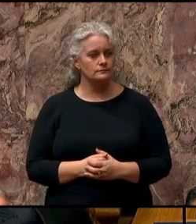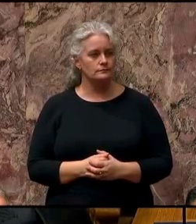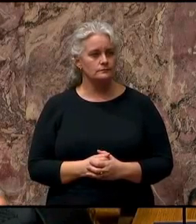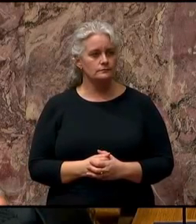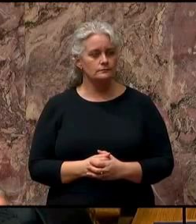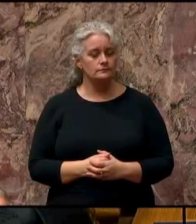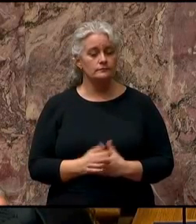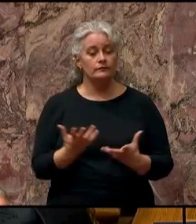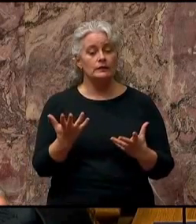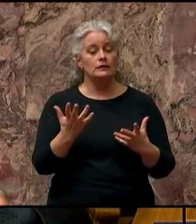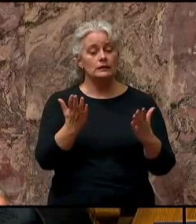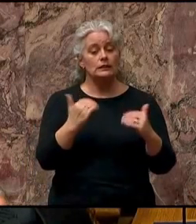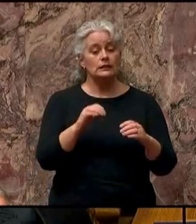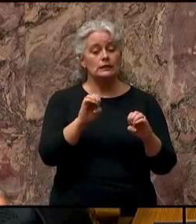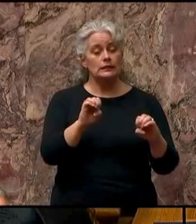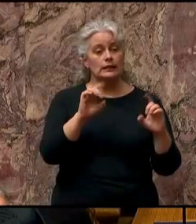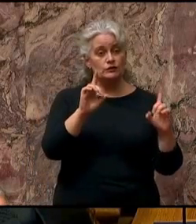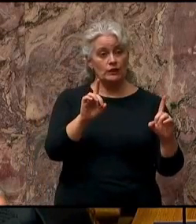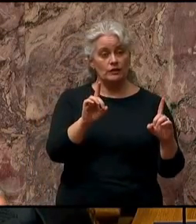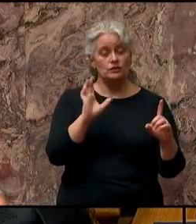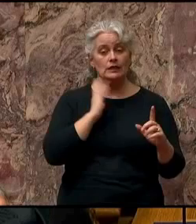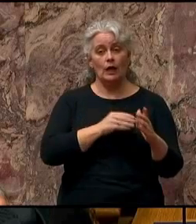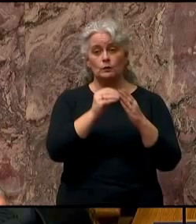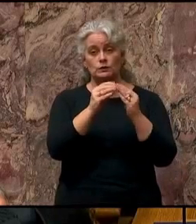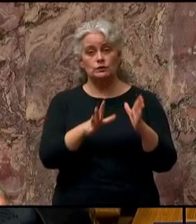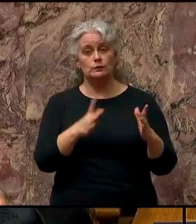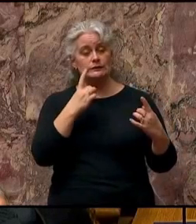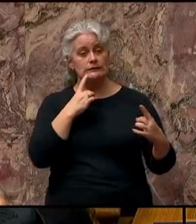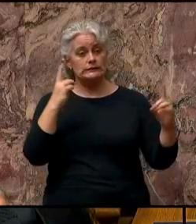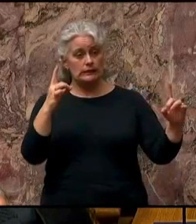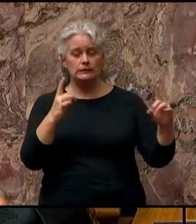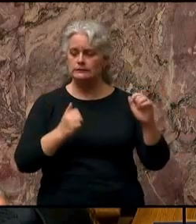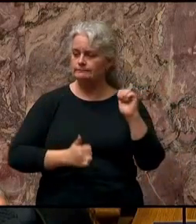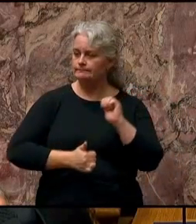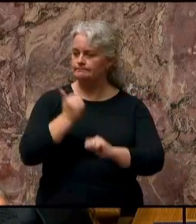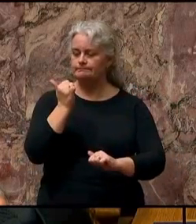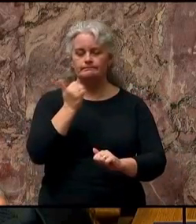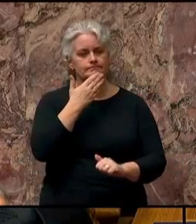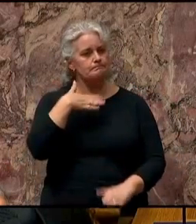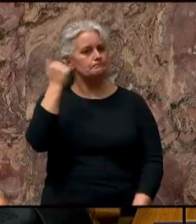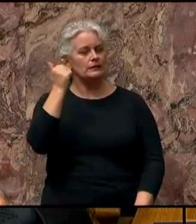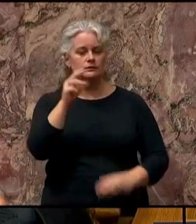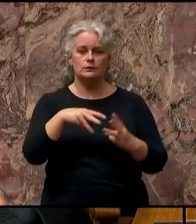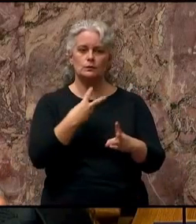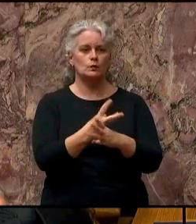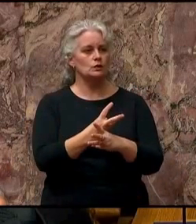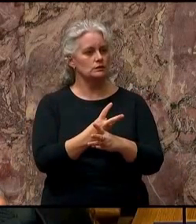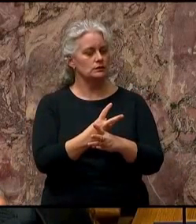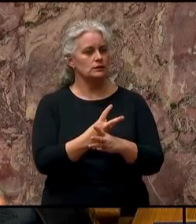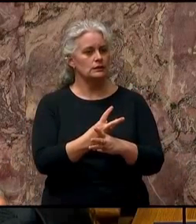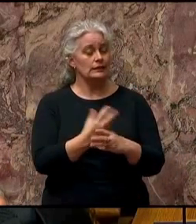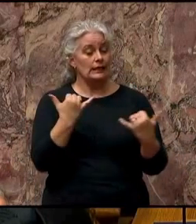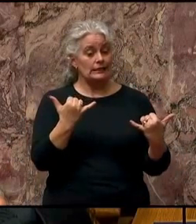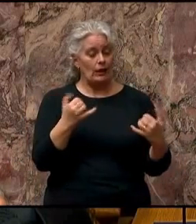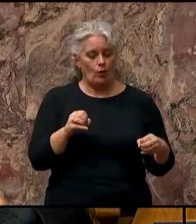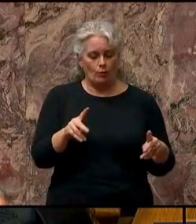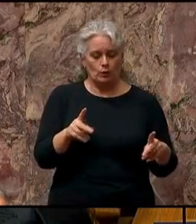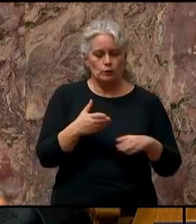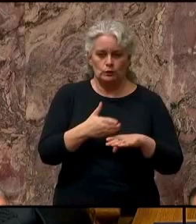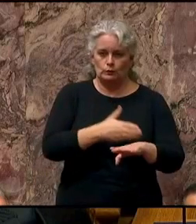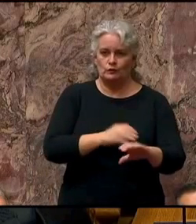In education, our student outcomes are among the best in the world, and we now have an opportunity to improve.